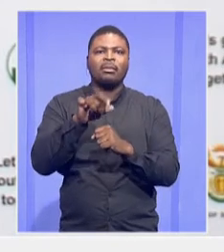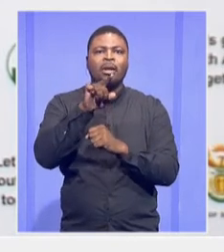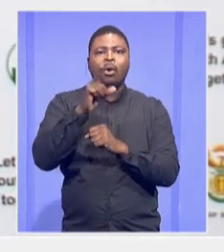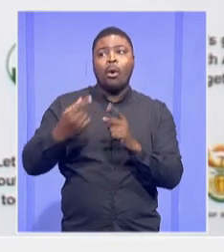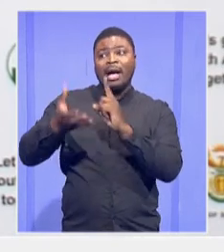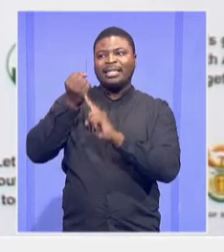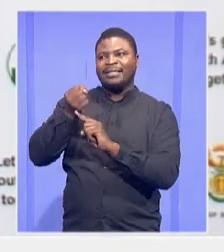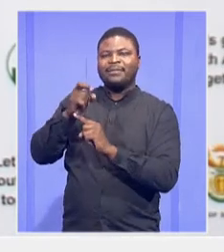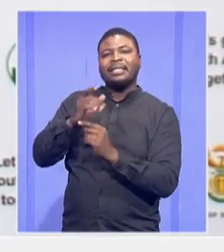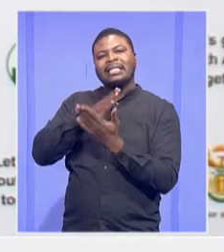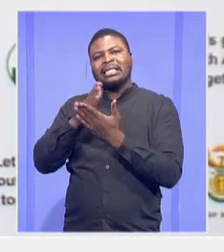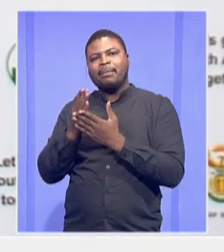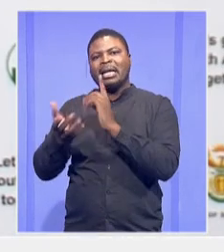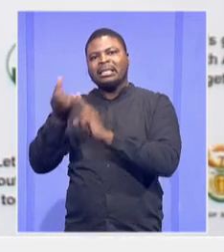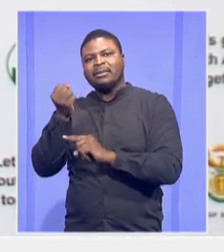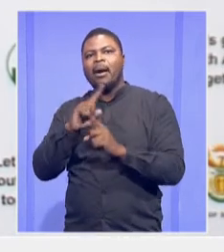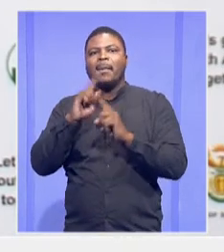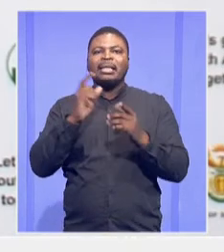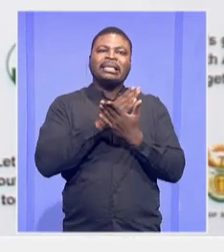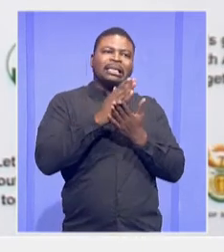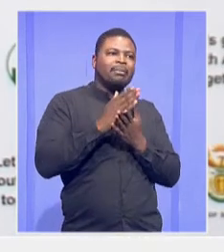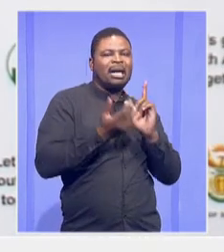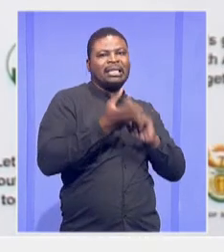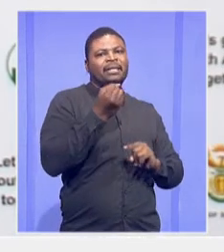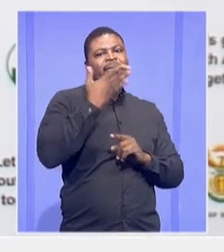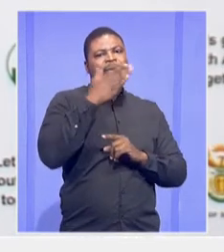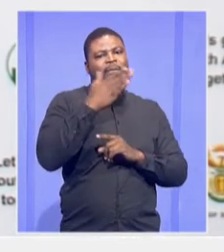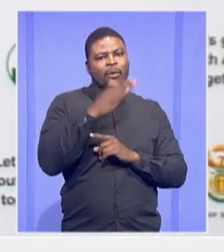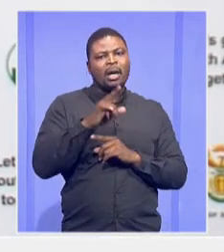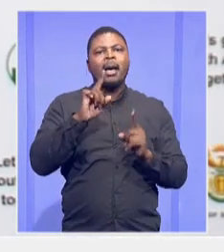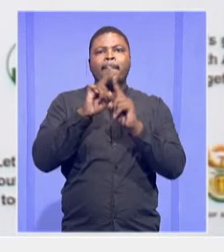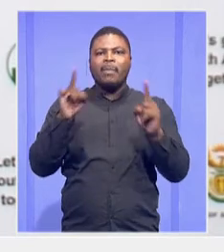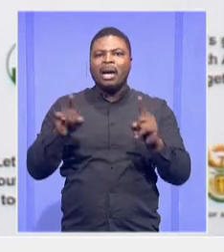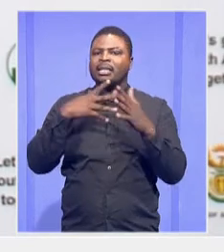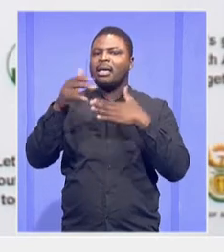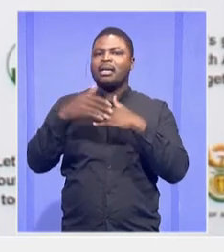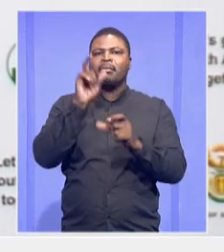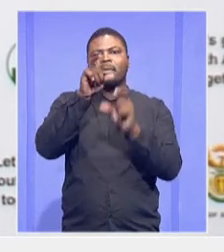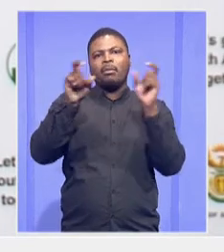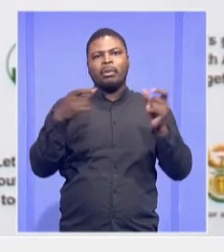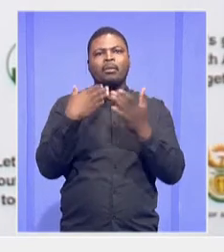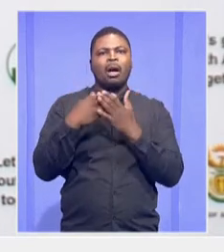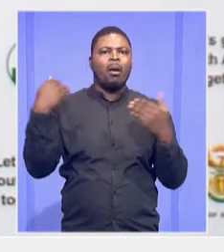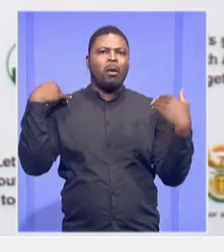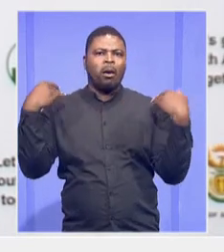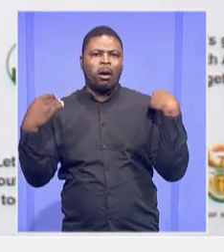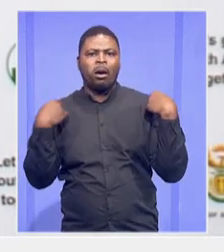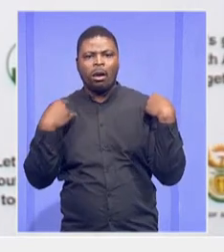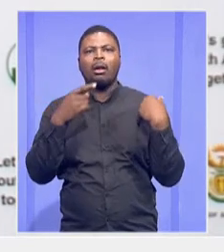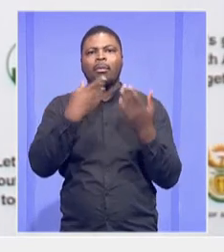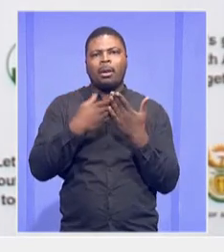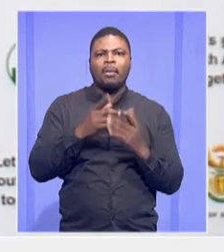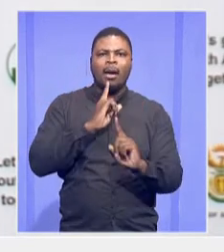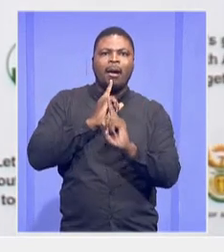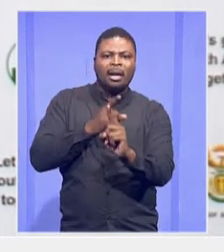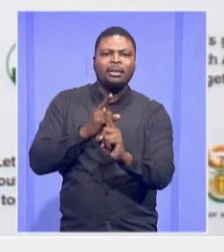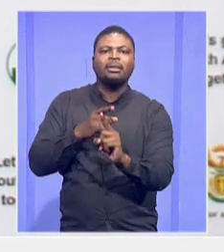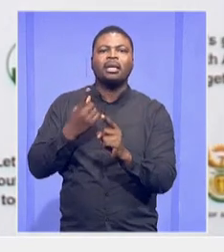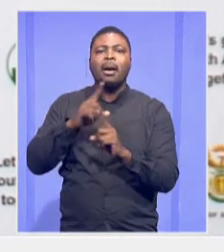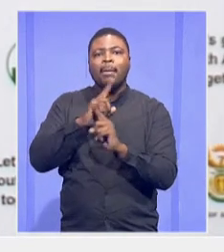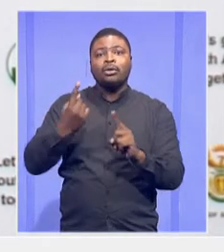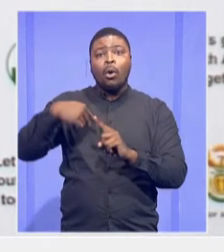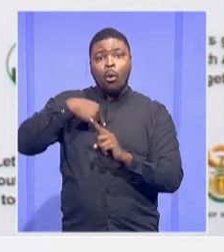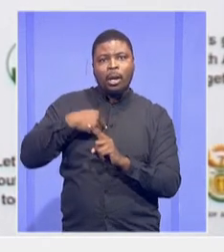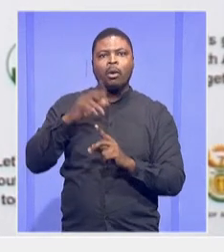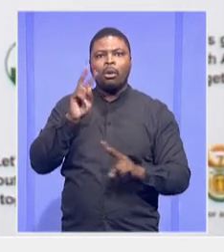teams as we move around in the country, the length and breadth of the country, to monitor this work.